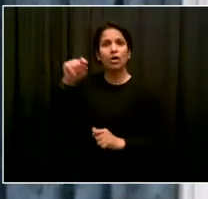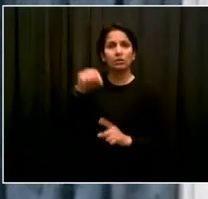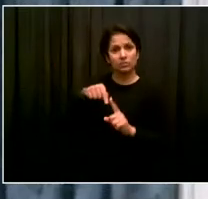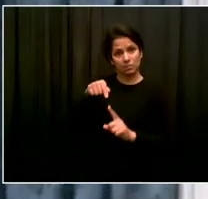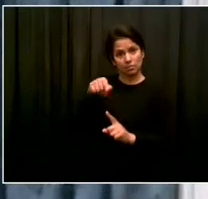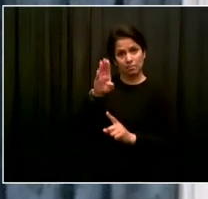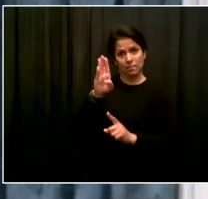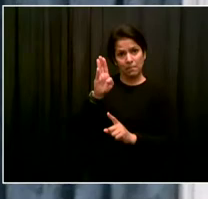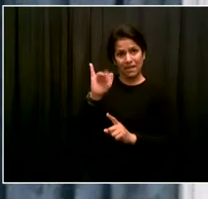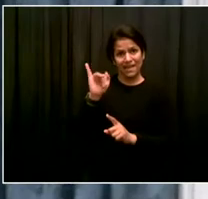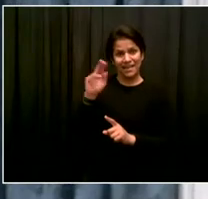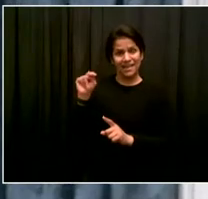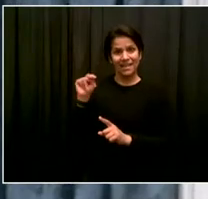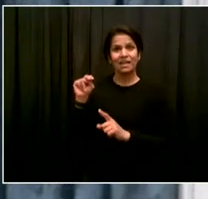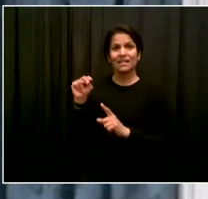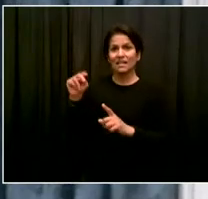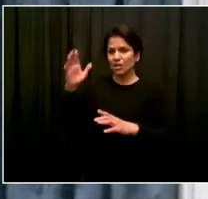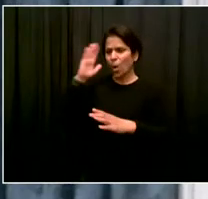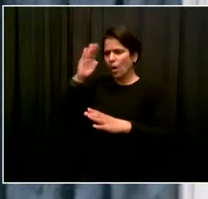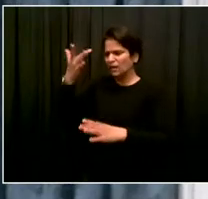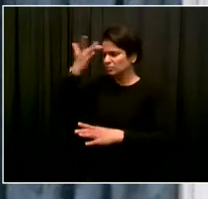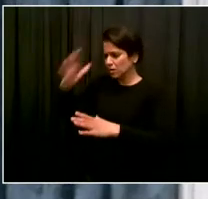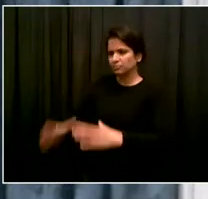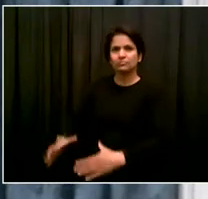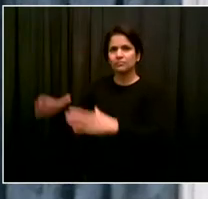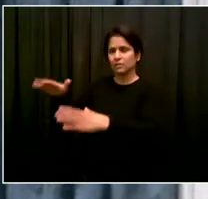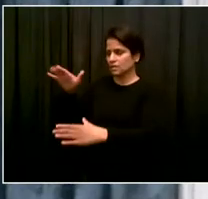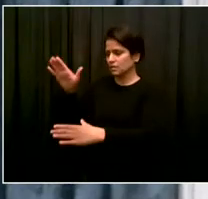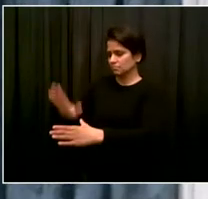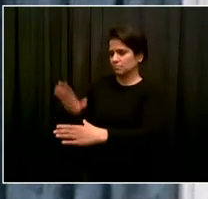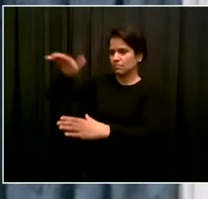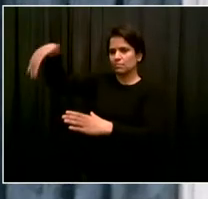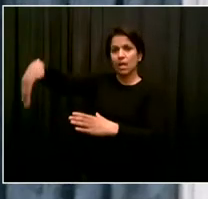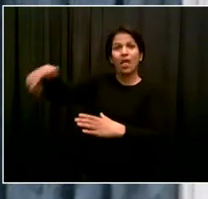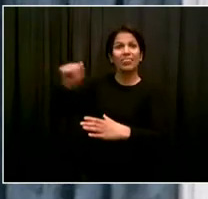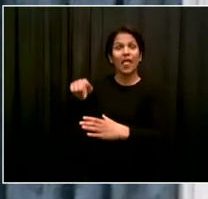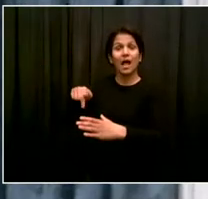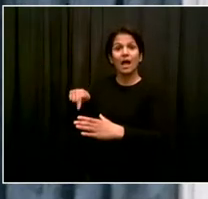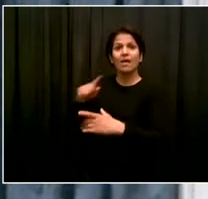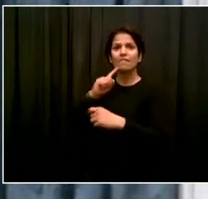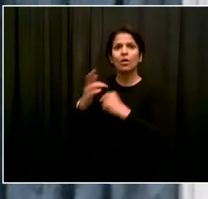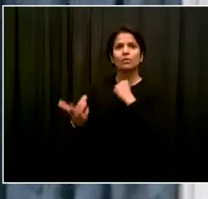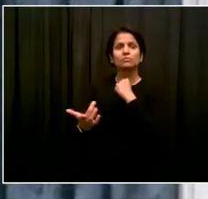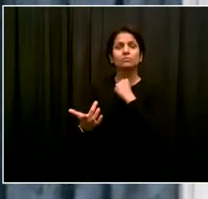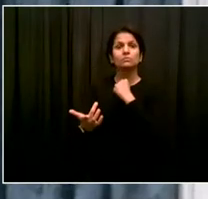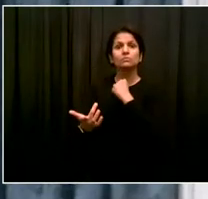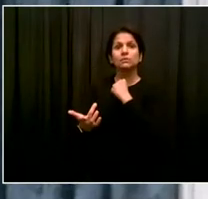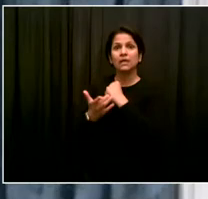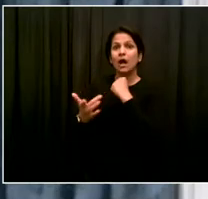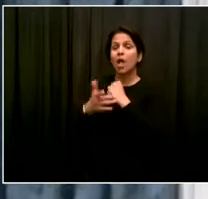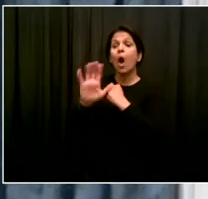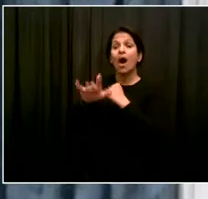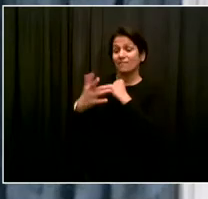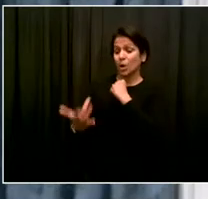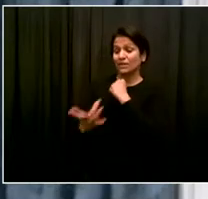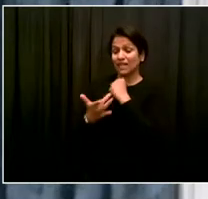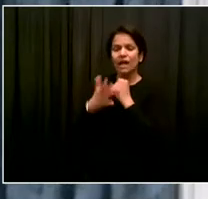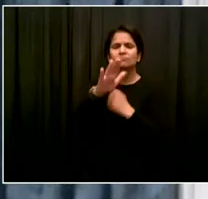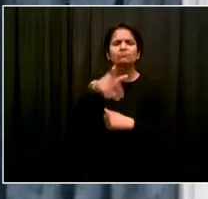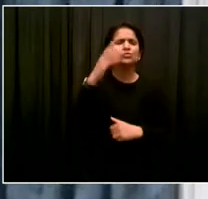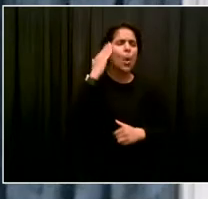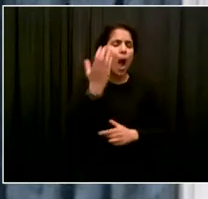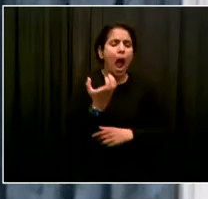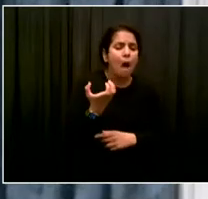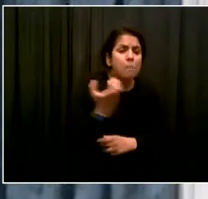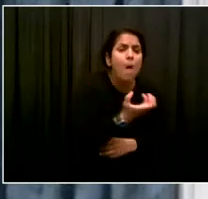for the product and you'll be able to go to one of these smart bins located throughout the city to access the, use your app